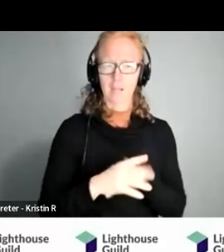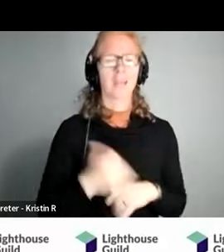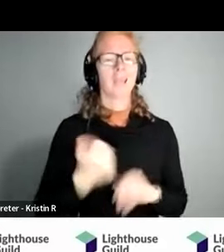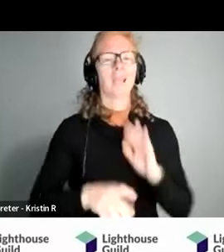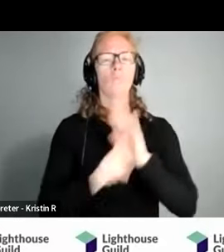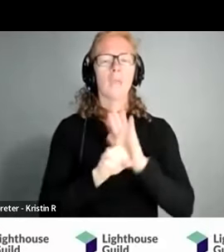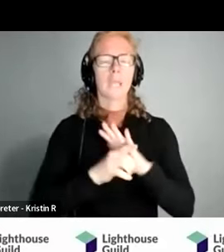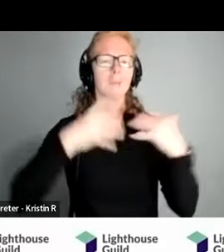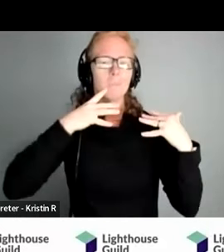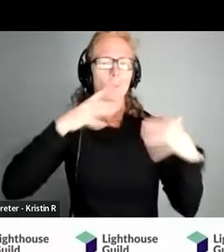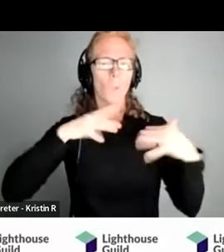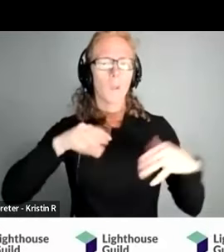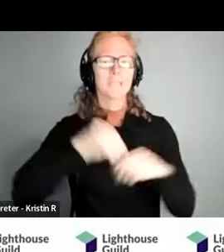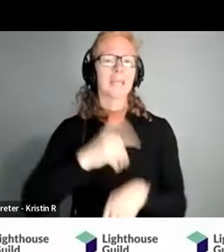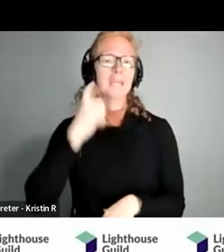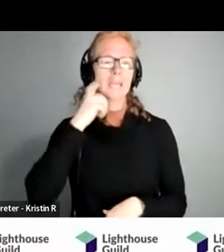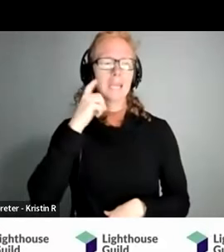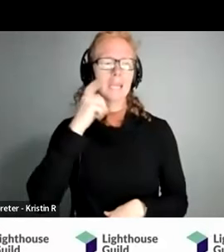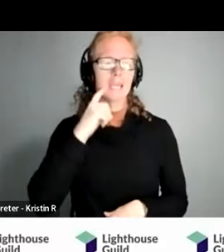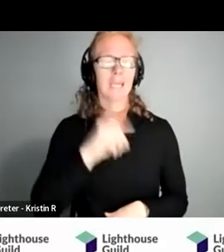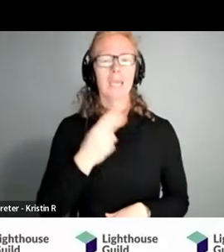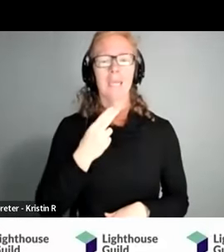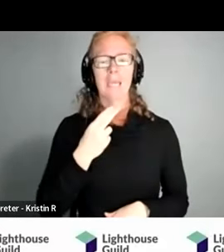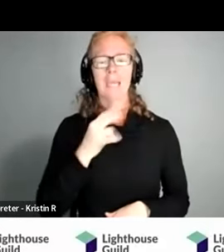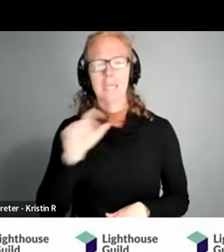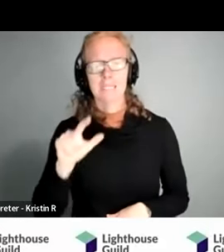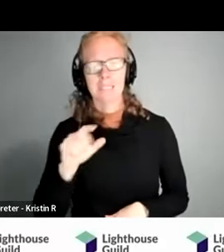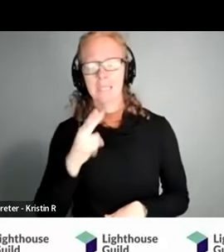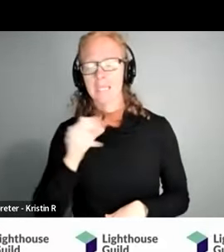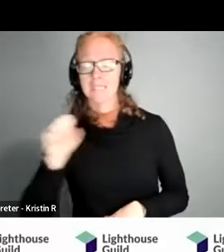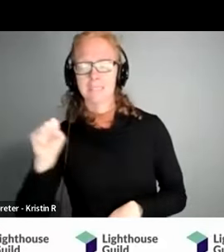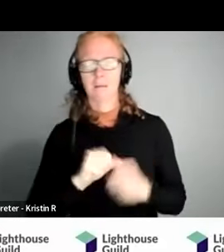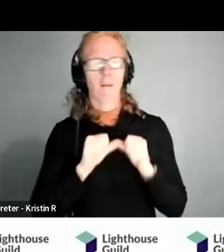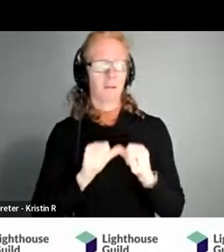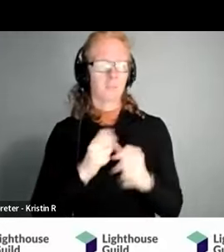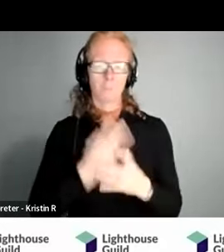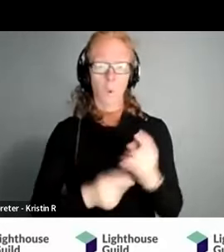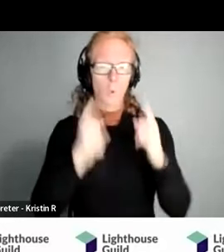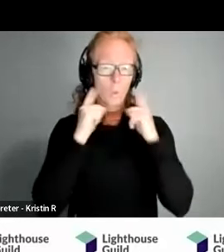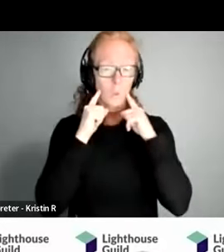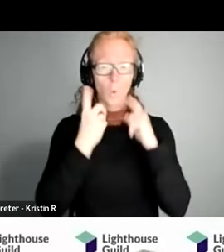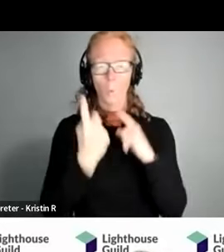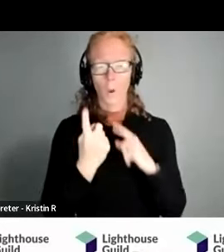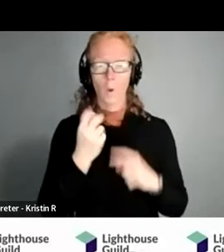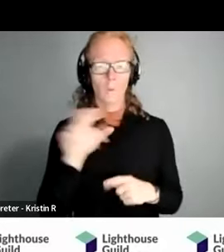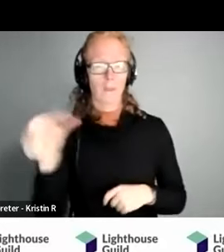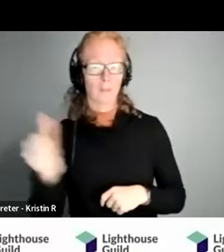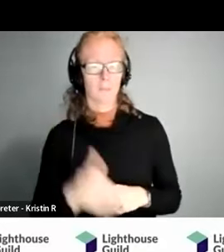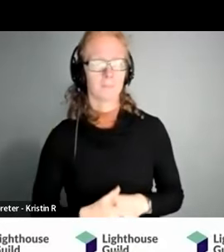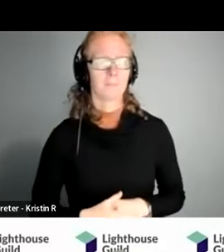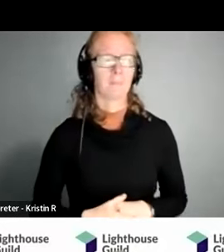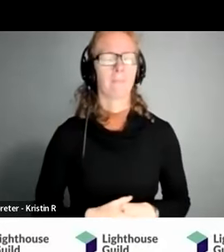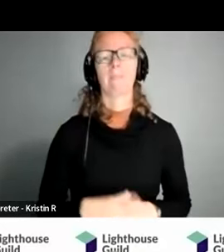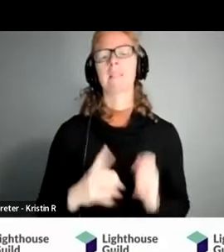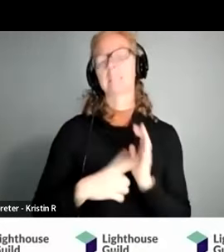ringing buzzing or noise in the ears rushing hissing uh can be constant both ears or one ear and you know everyone has that